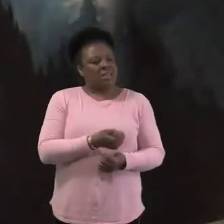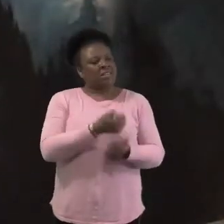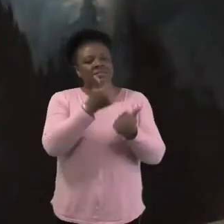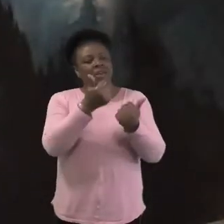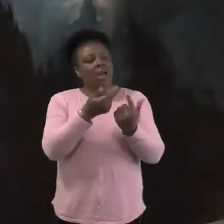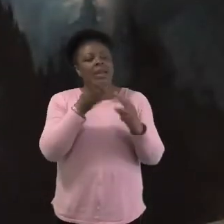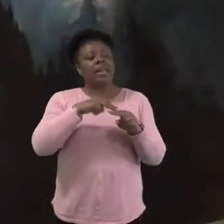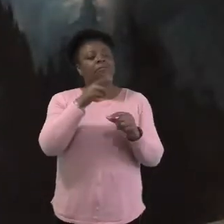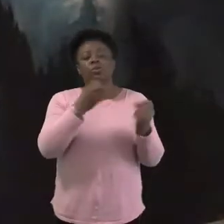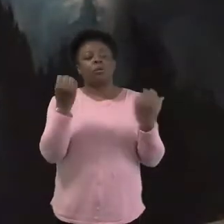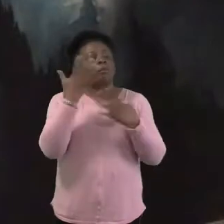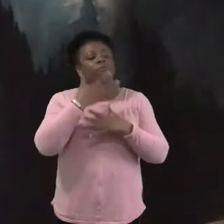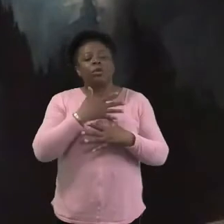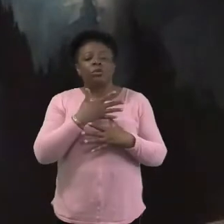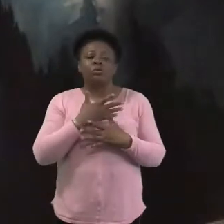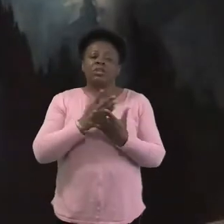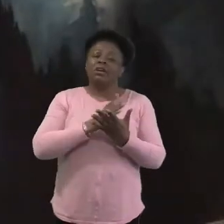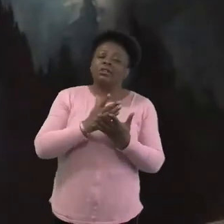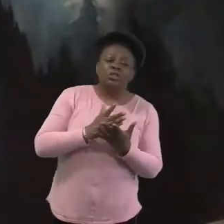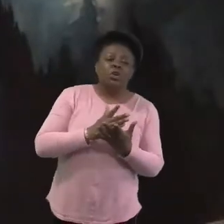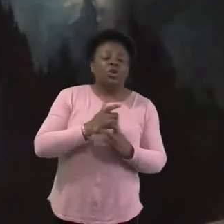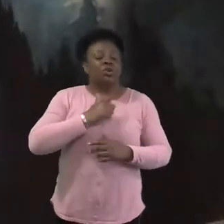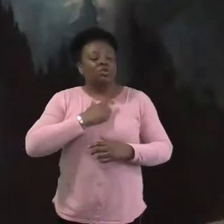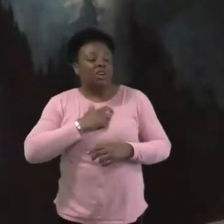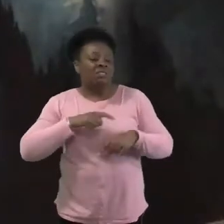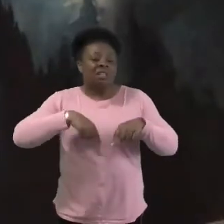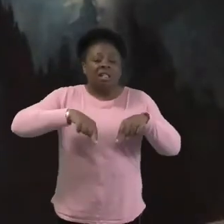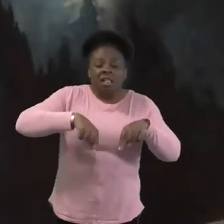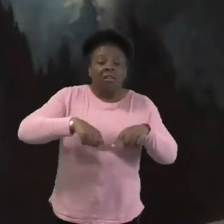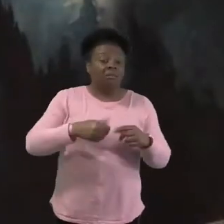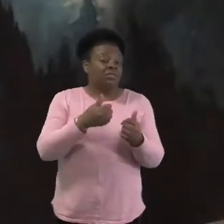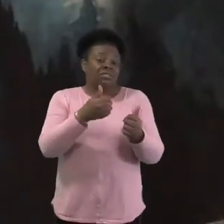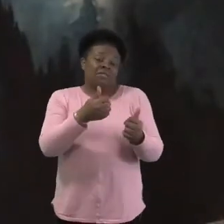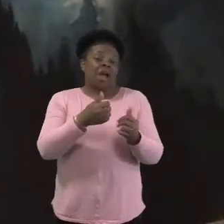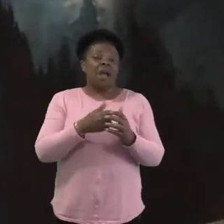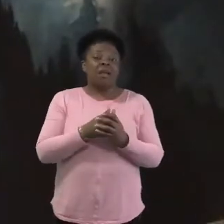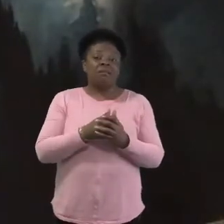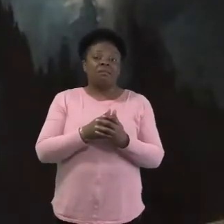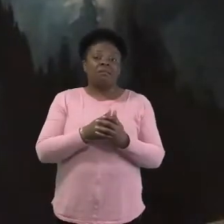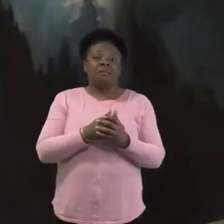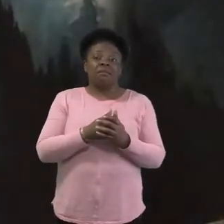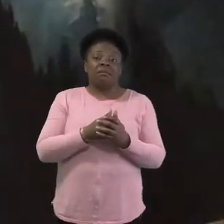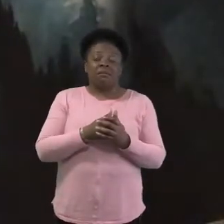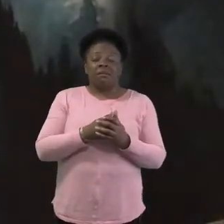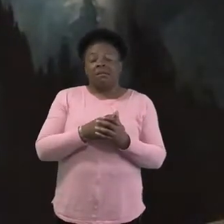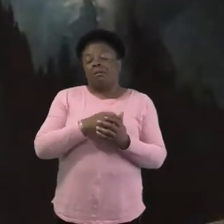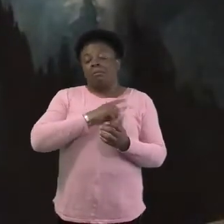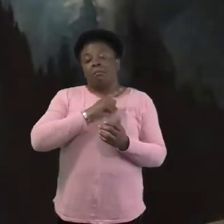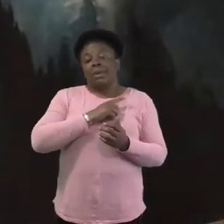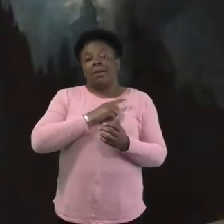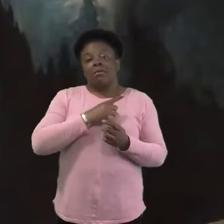or like, uh, you know, interested, um, without knowing everything. So,